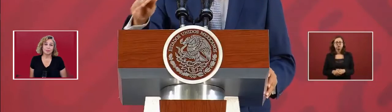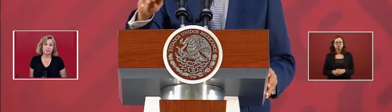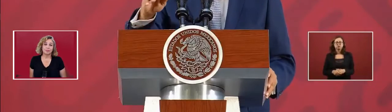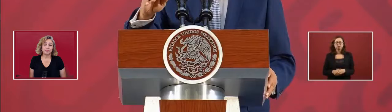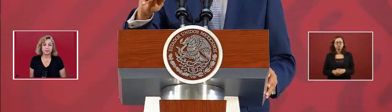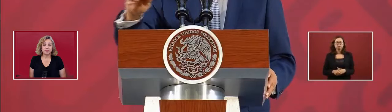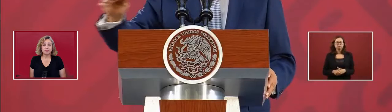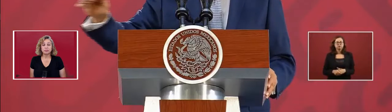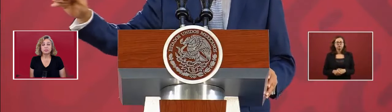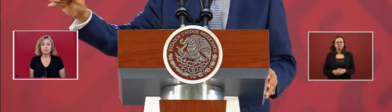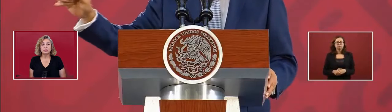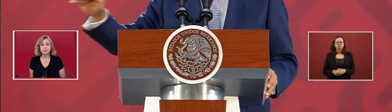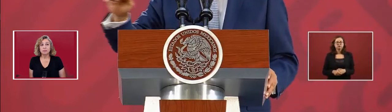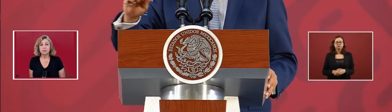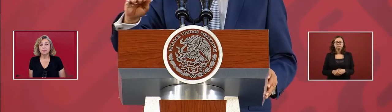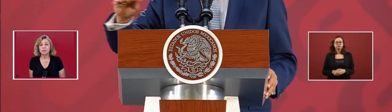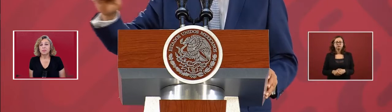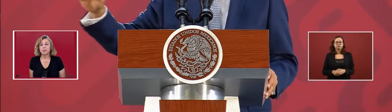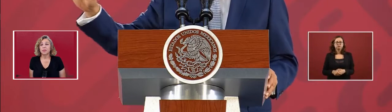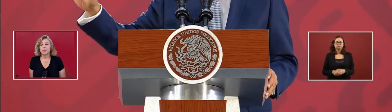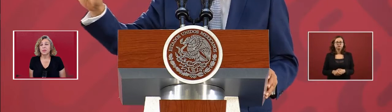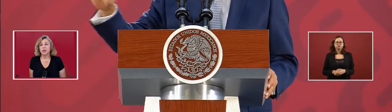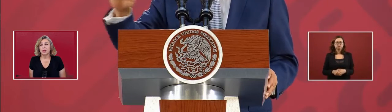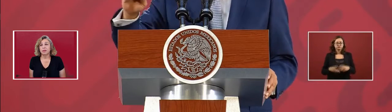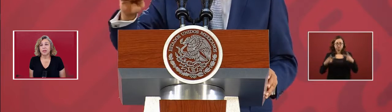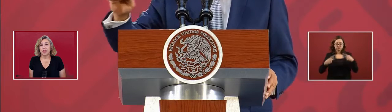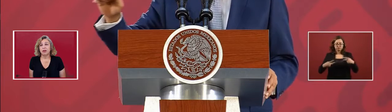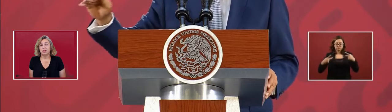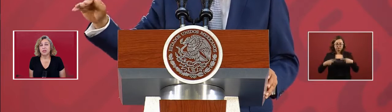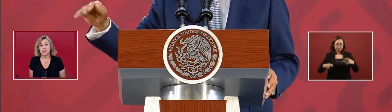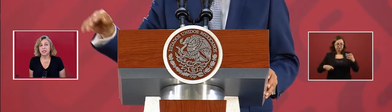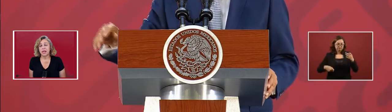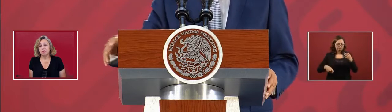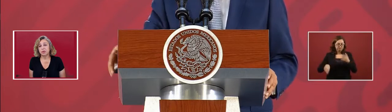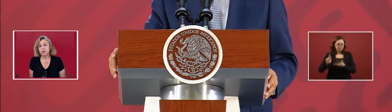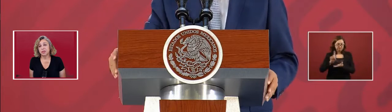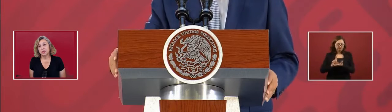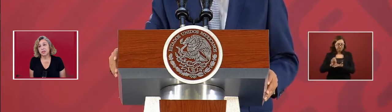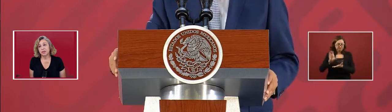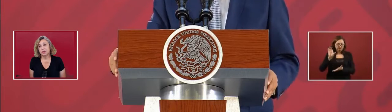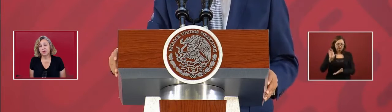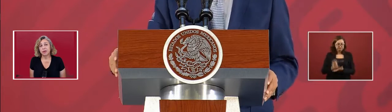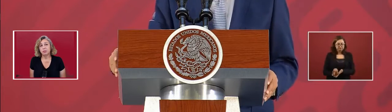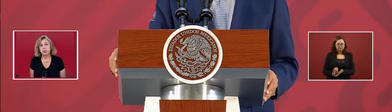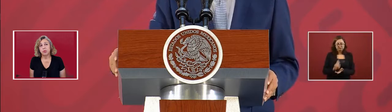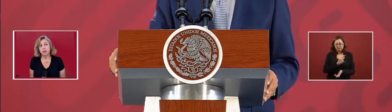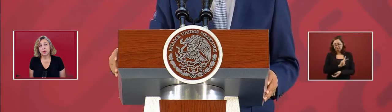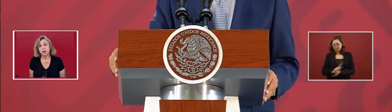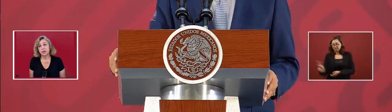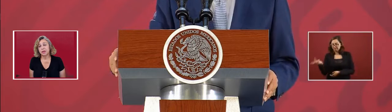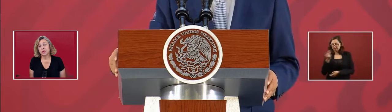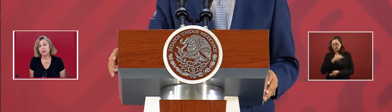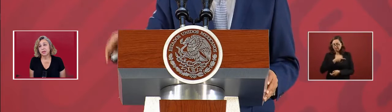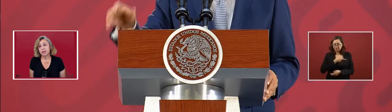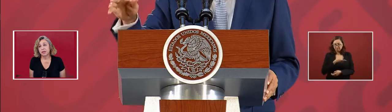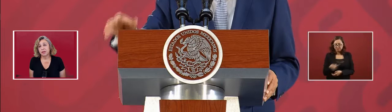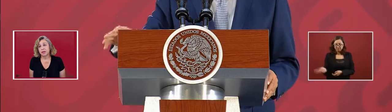that all the disabled, poor,